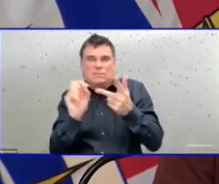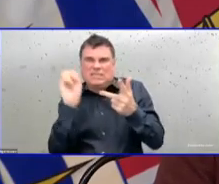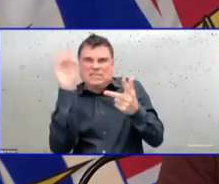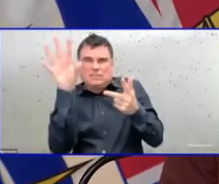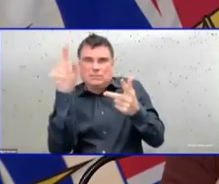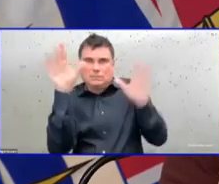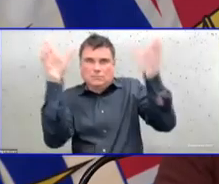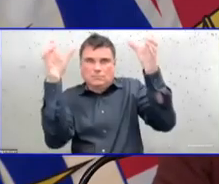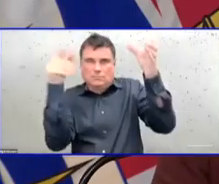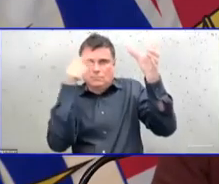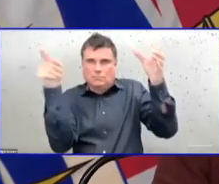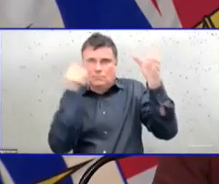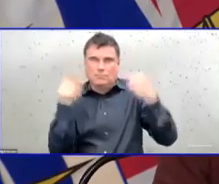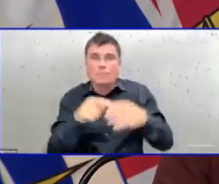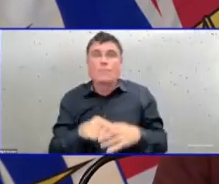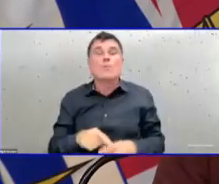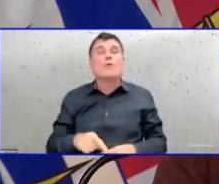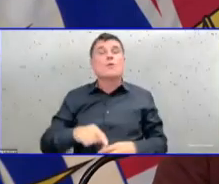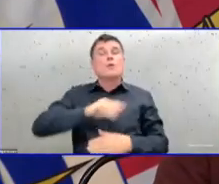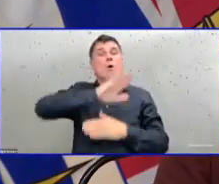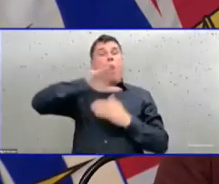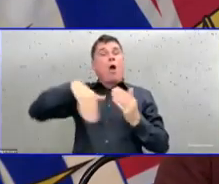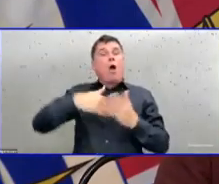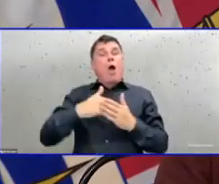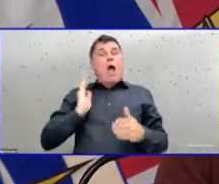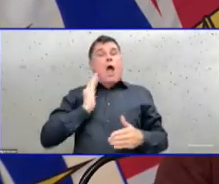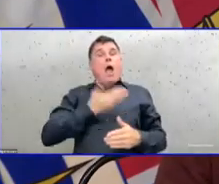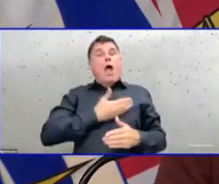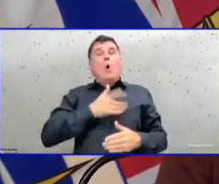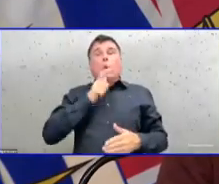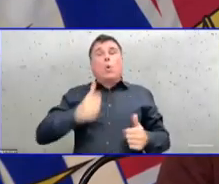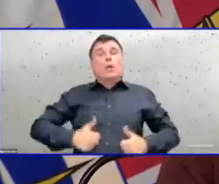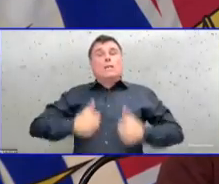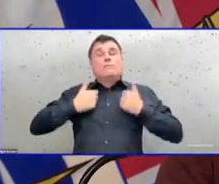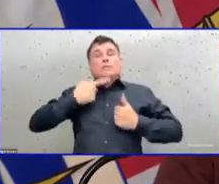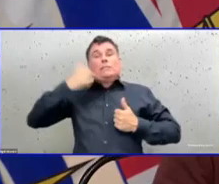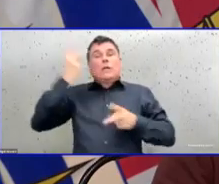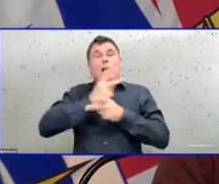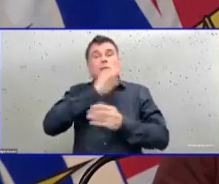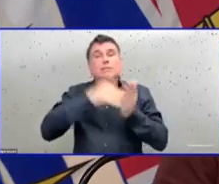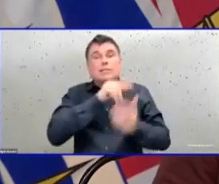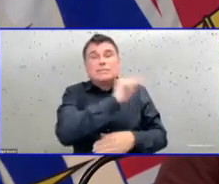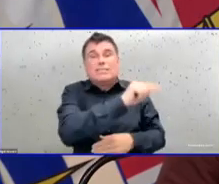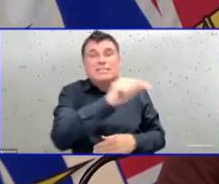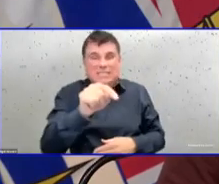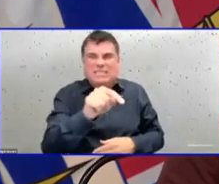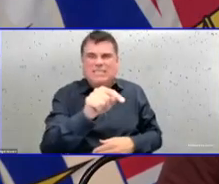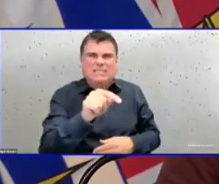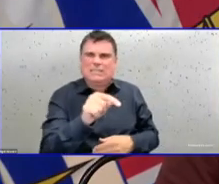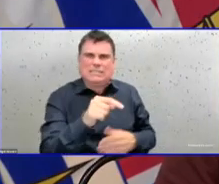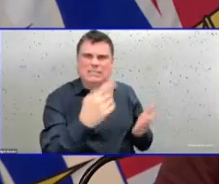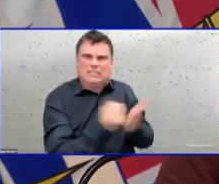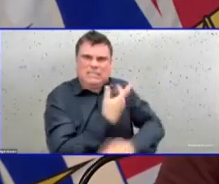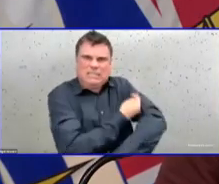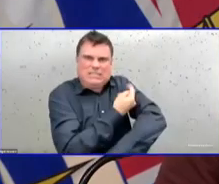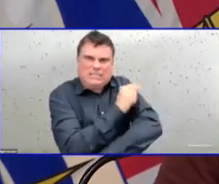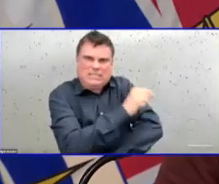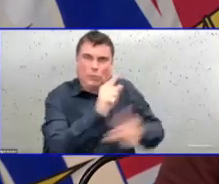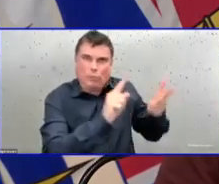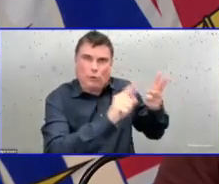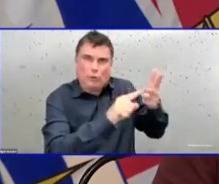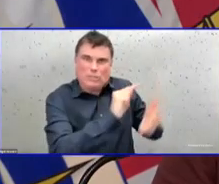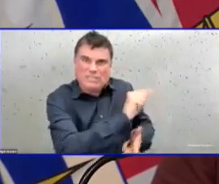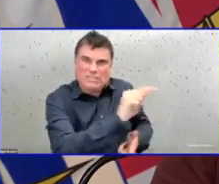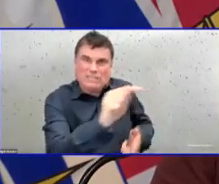assisted living, and people in the community are receiving their invites now to get your booster dose. And I encourage you to get this